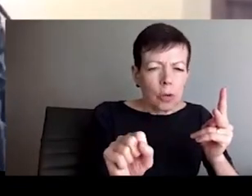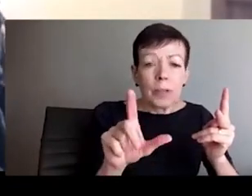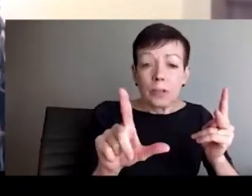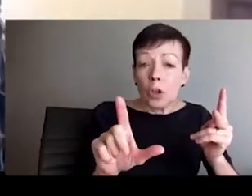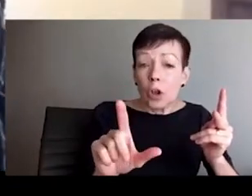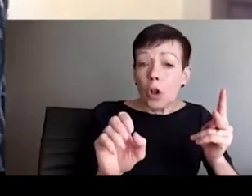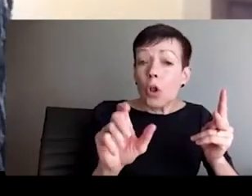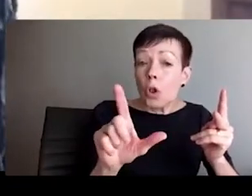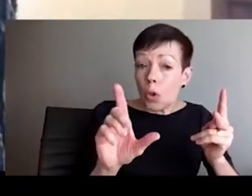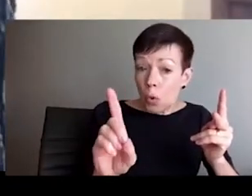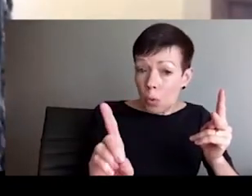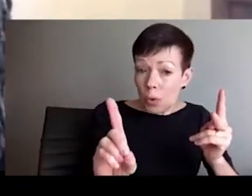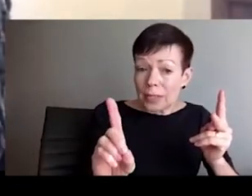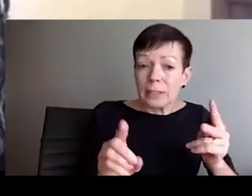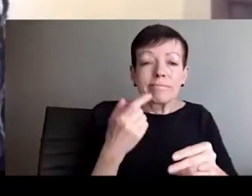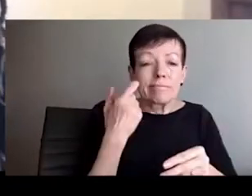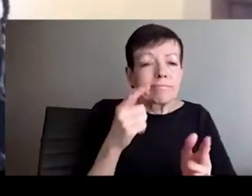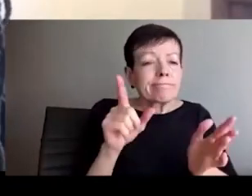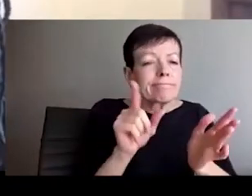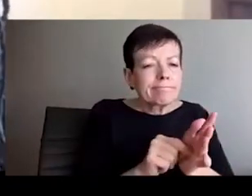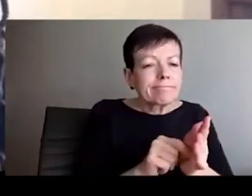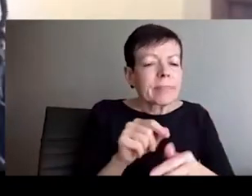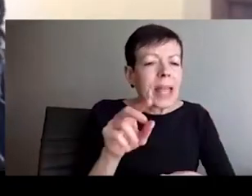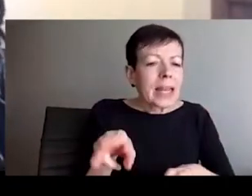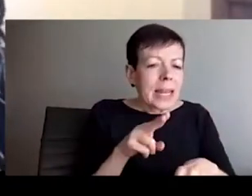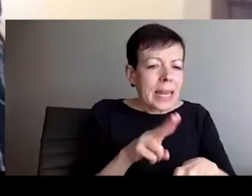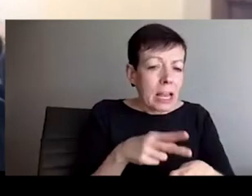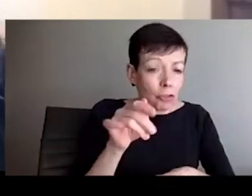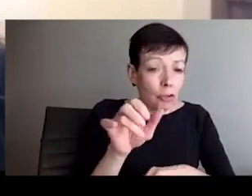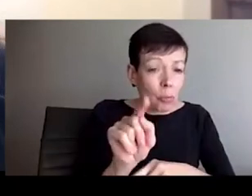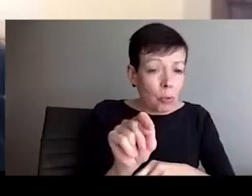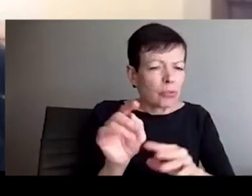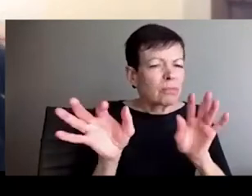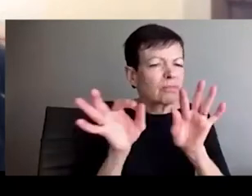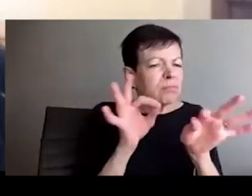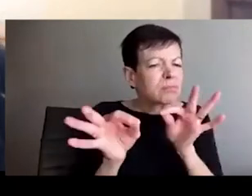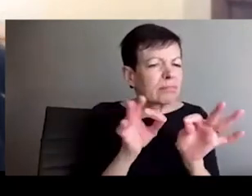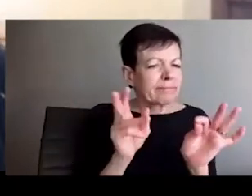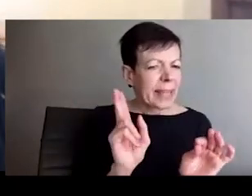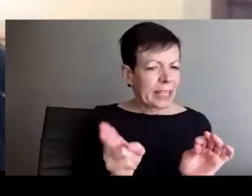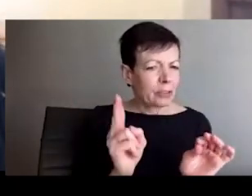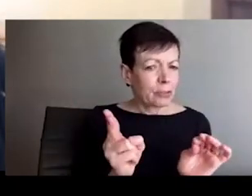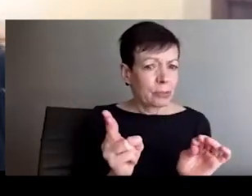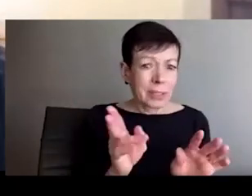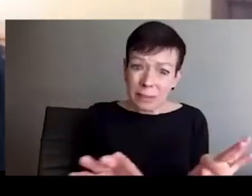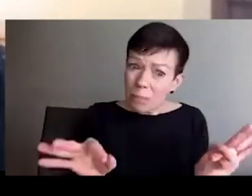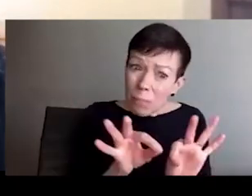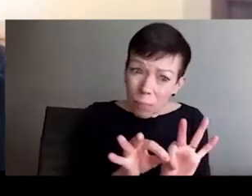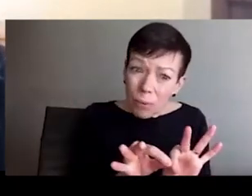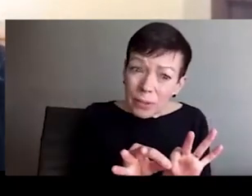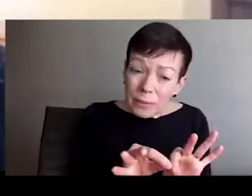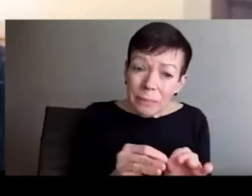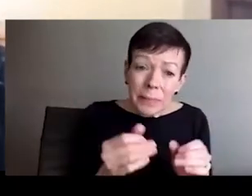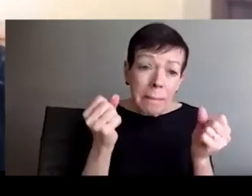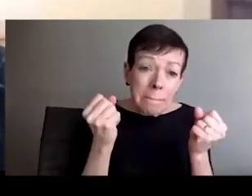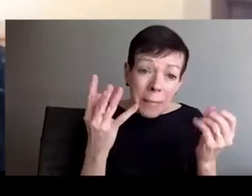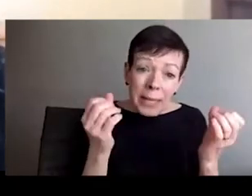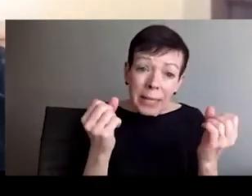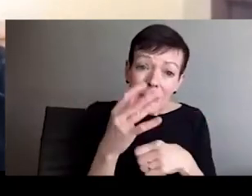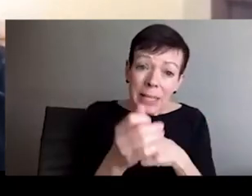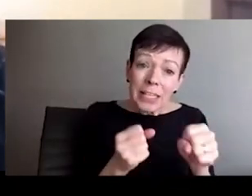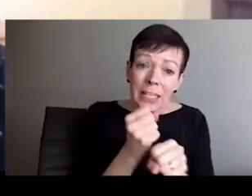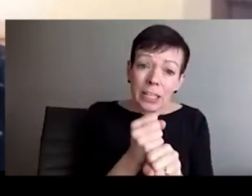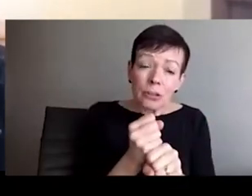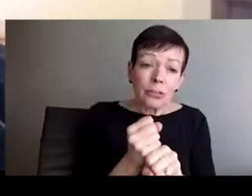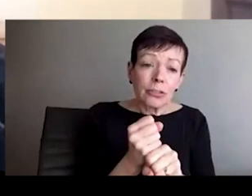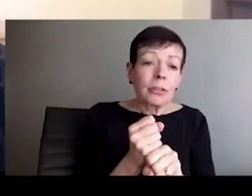landscape. And so that's what we need to be able to interrogate critically. And so my final point, too, is that the historical context really